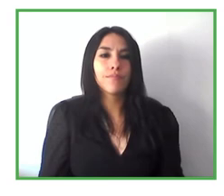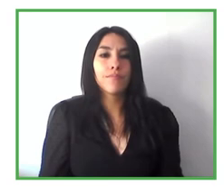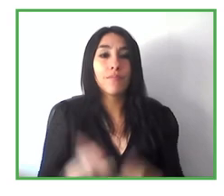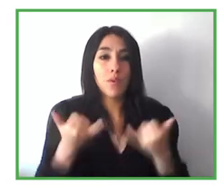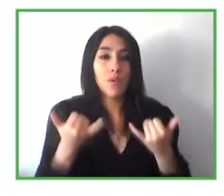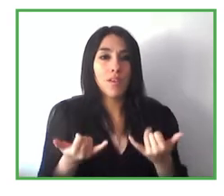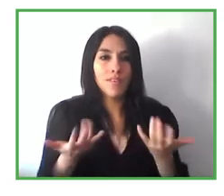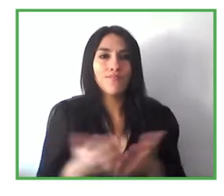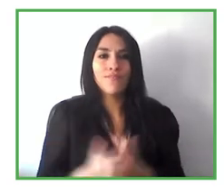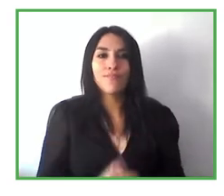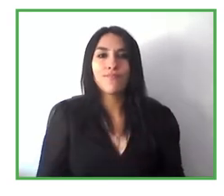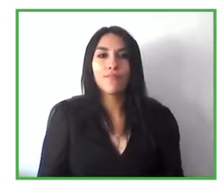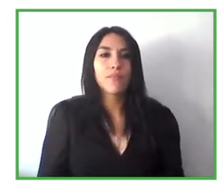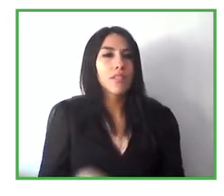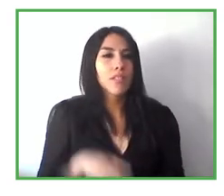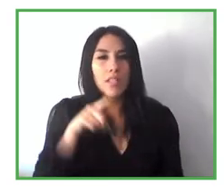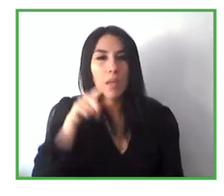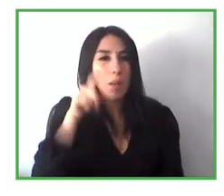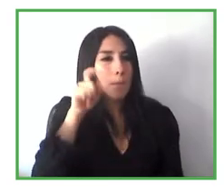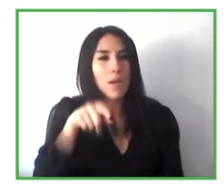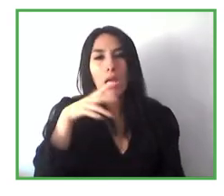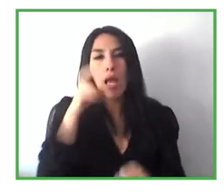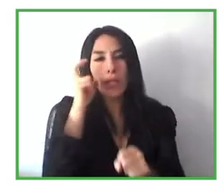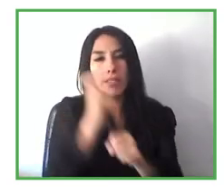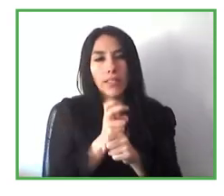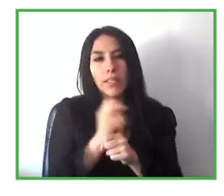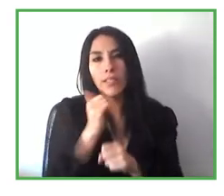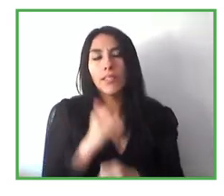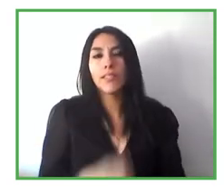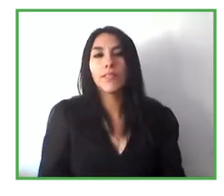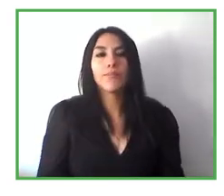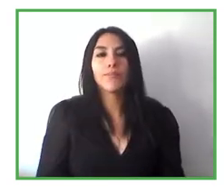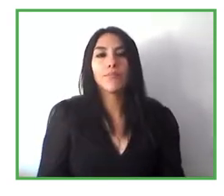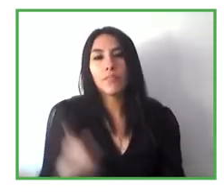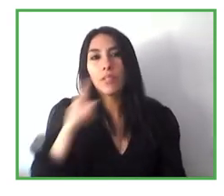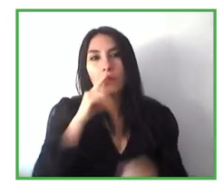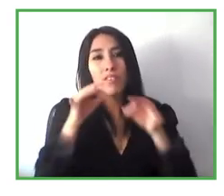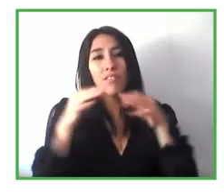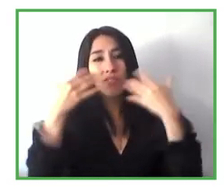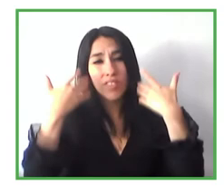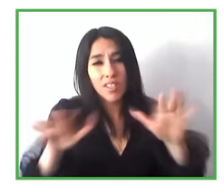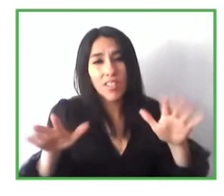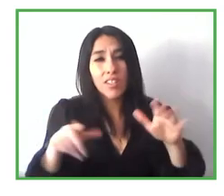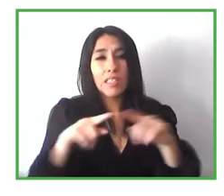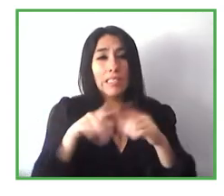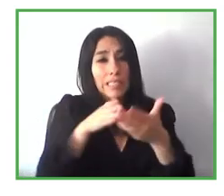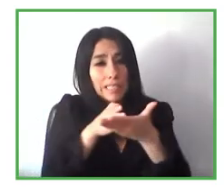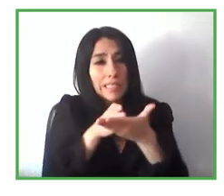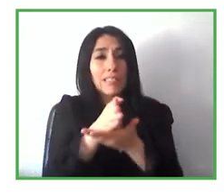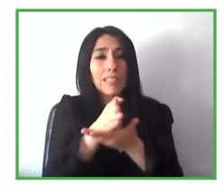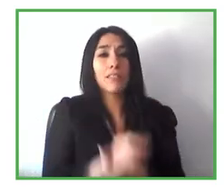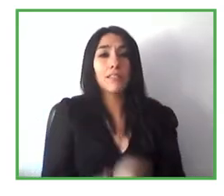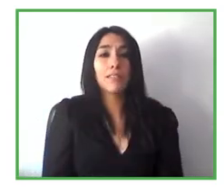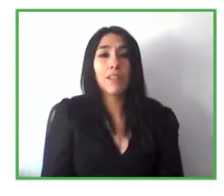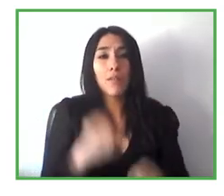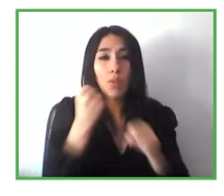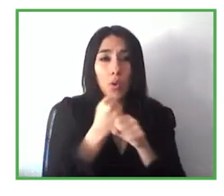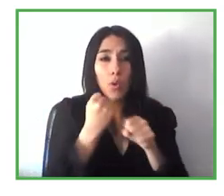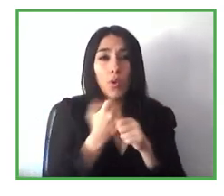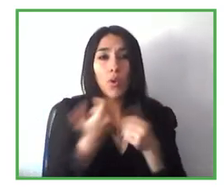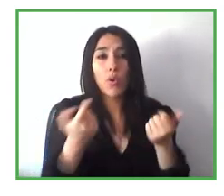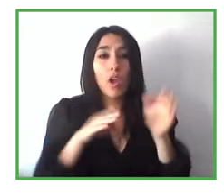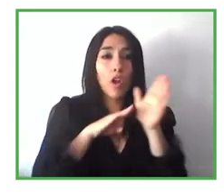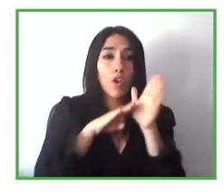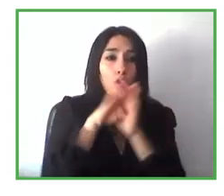that much. It is always more complex, but we are starting to make variations in this type of development.